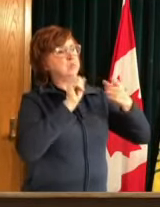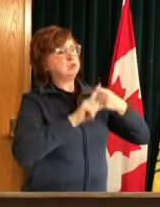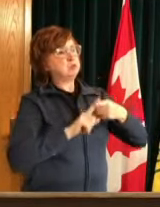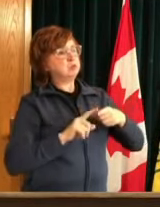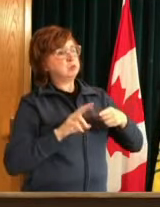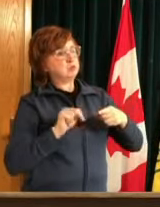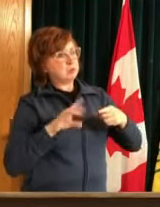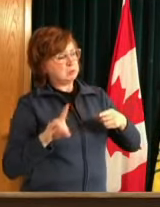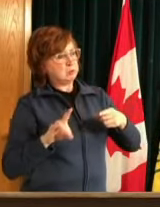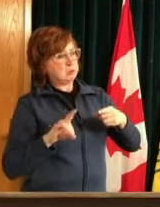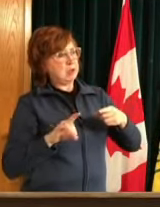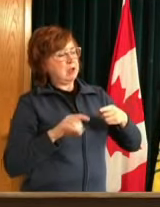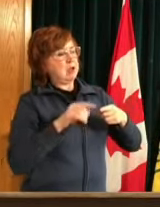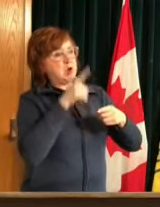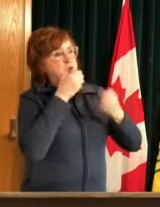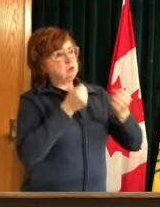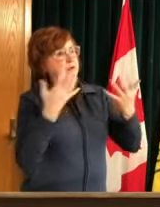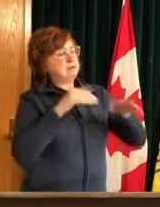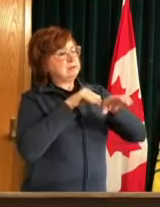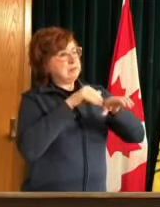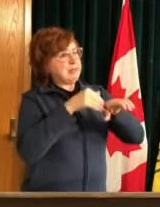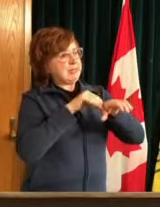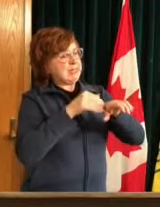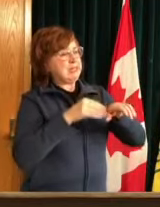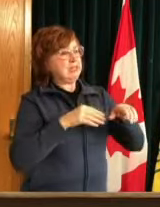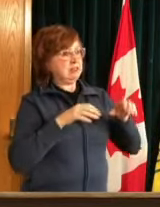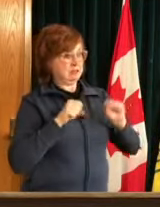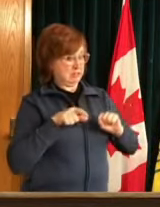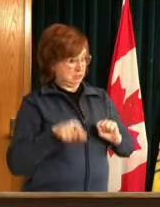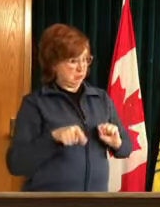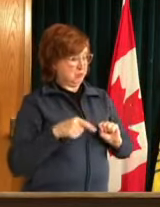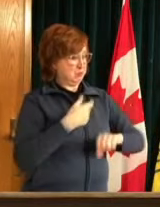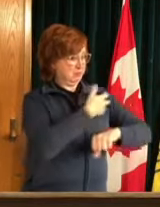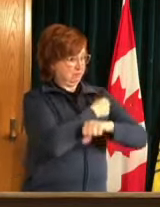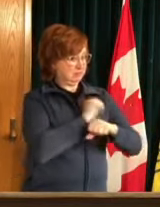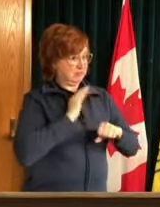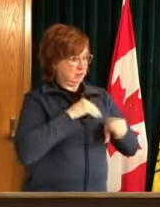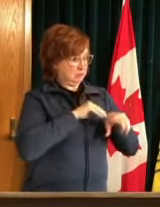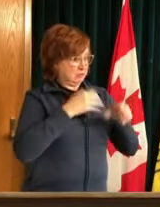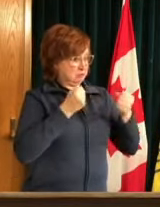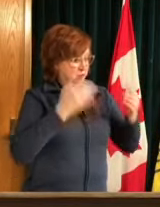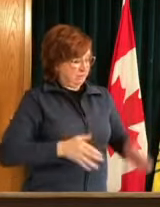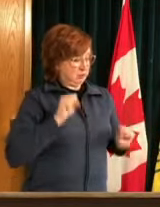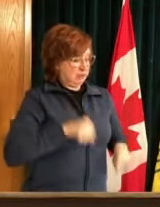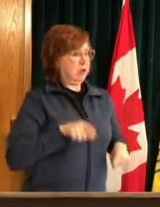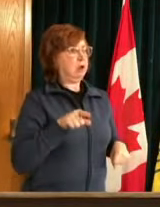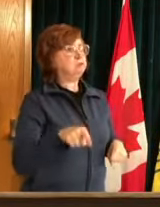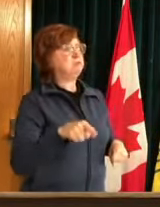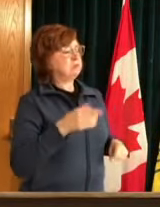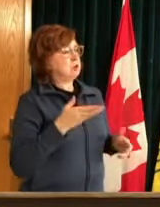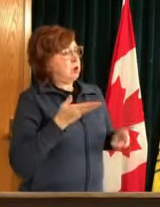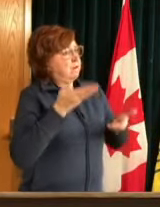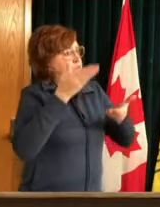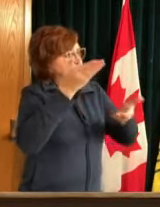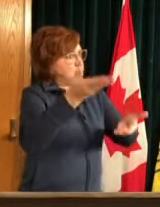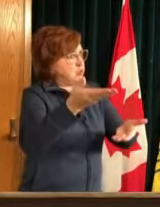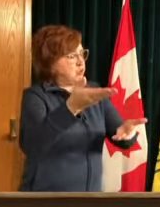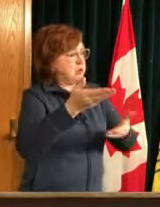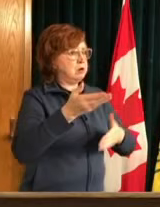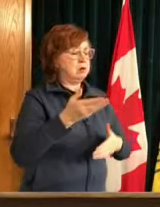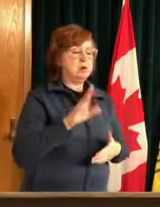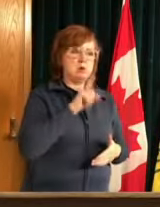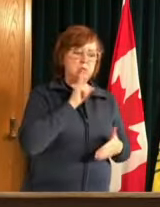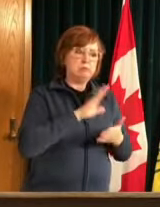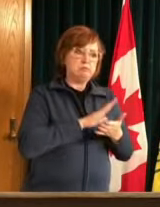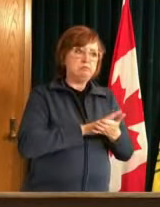by the governor of north dakota and by the people in the state of north dakota and one that is appreciated by by myself and by